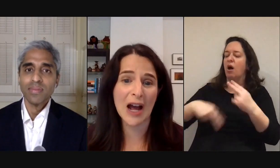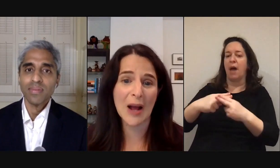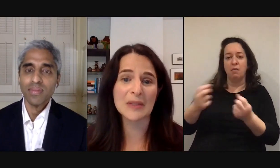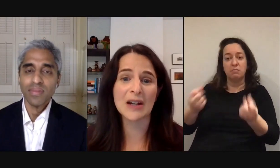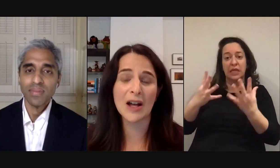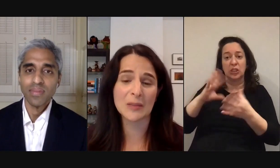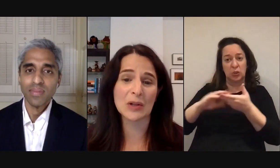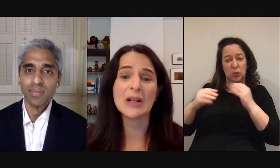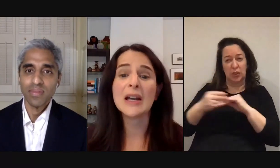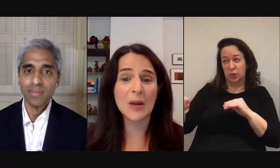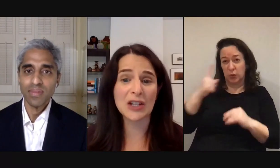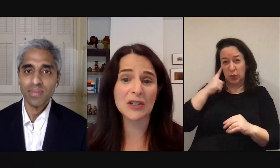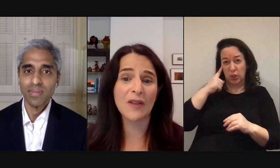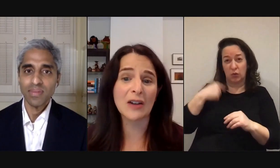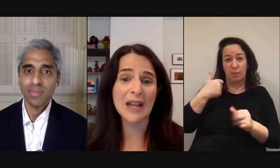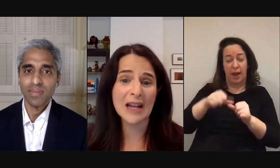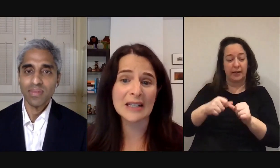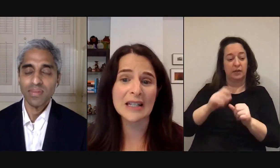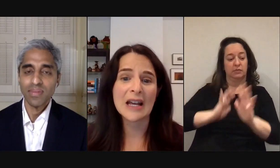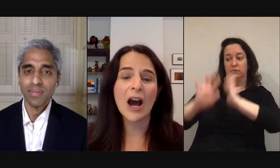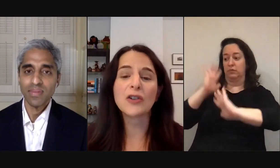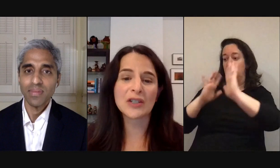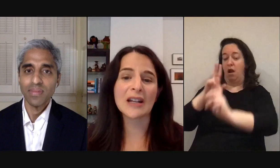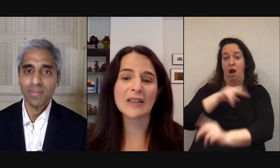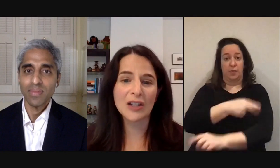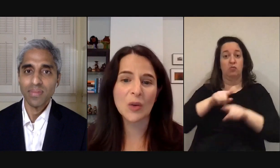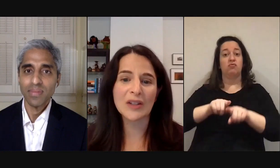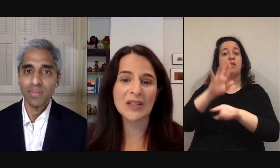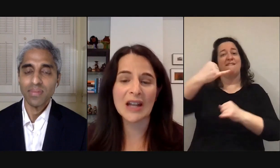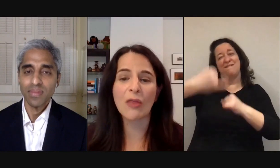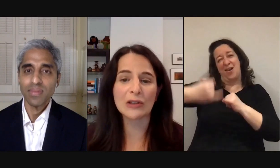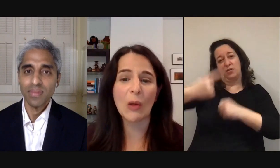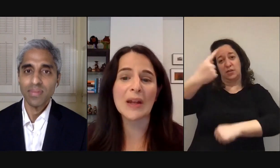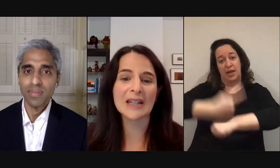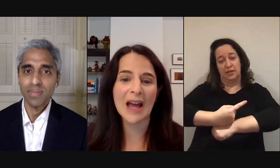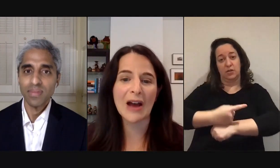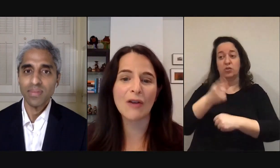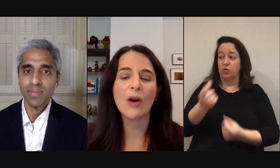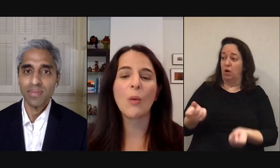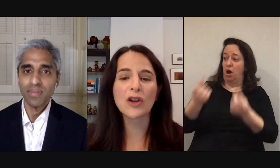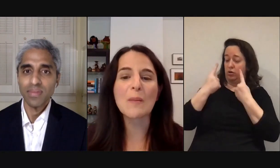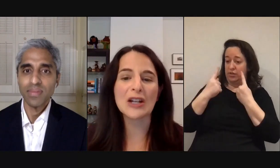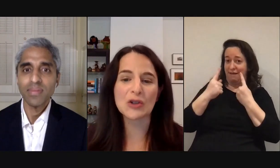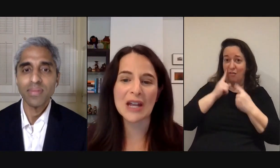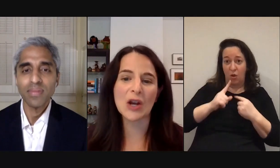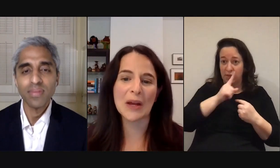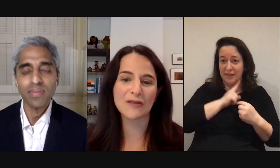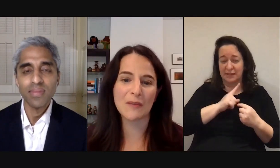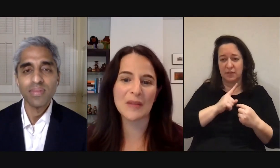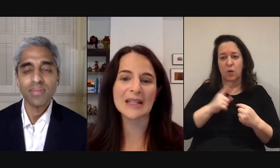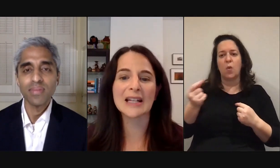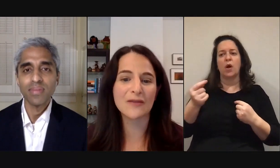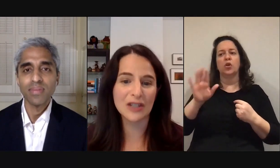you of times in a hospital in a patient's final days understanding the consequences to health that loneliness can have what are your major